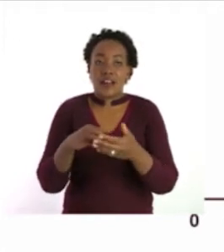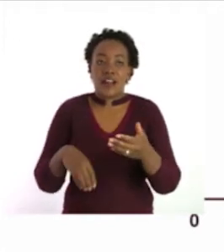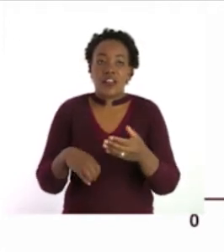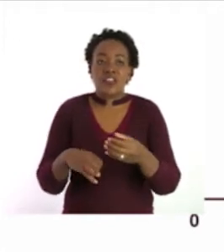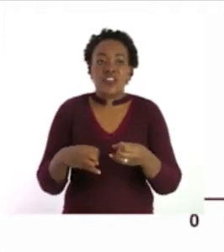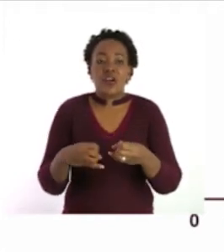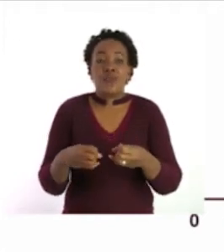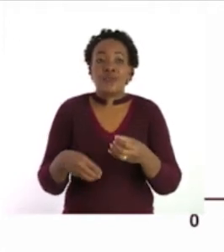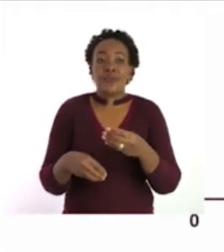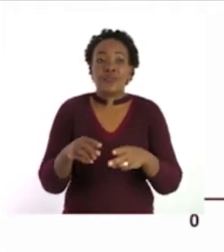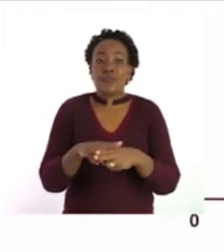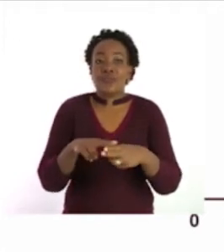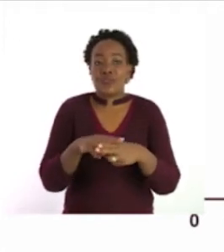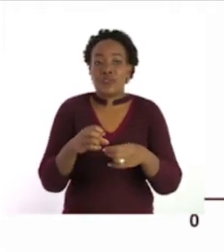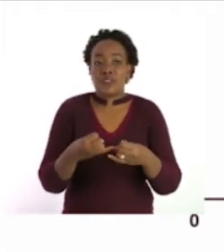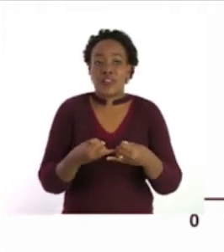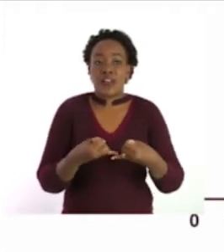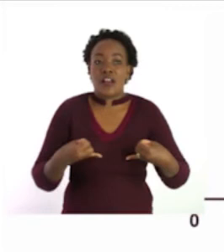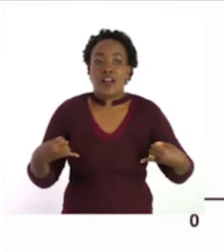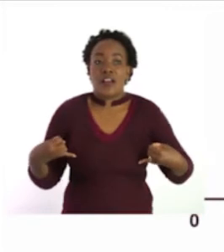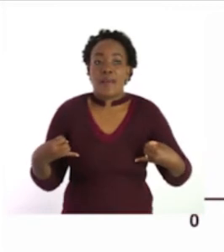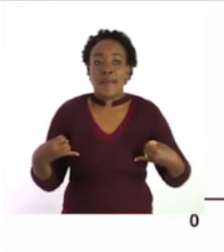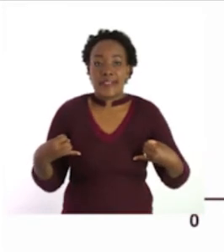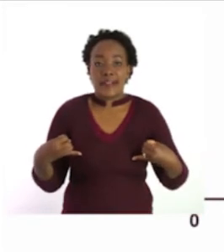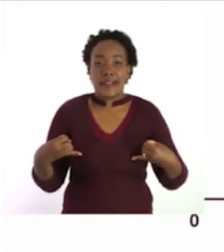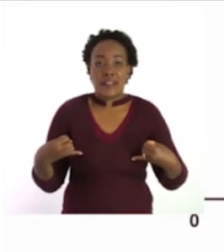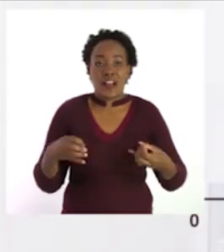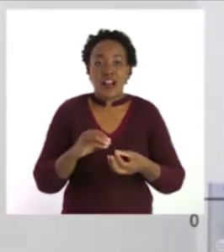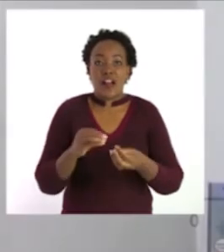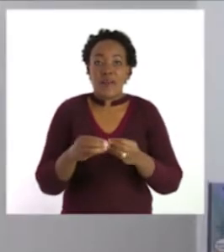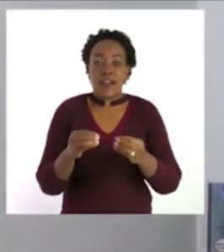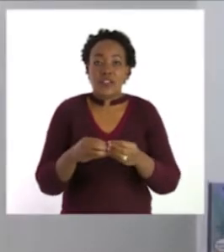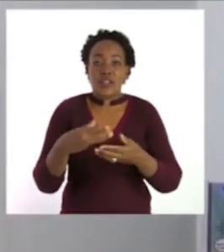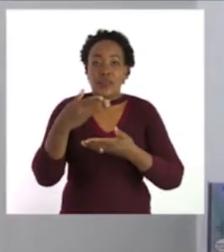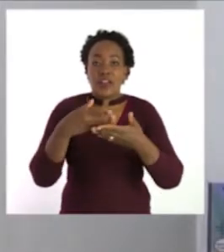line. Okay. I have my number line here on the board.